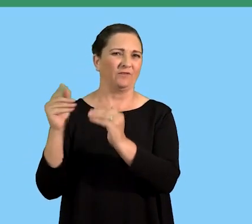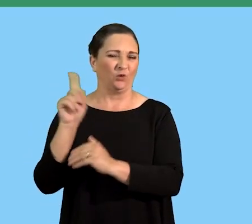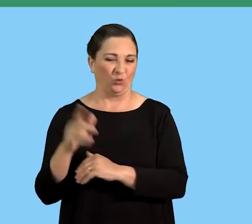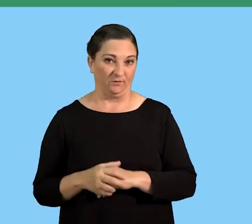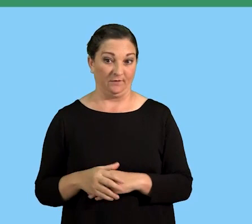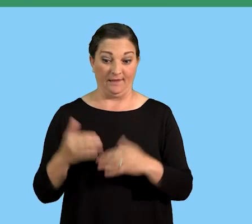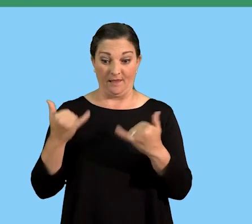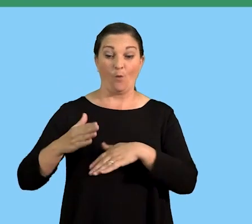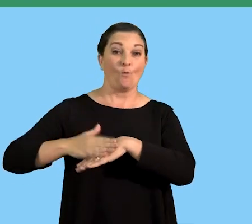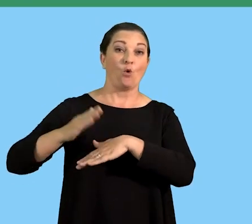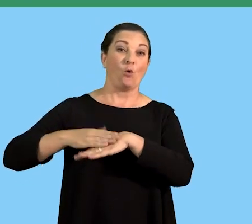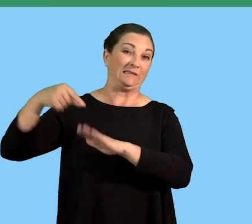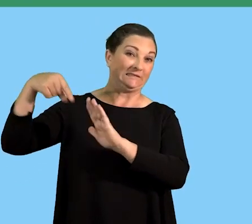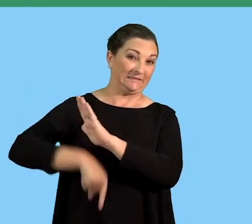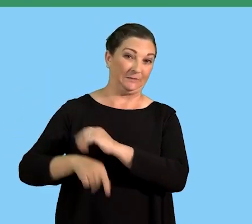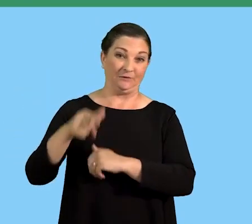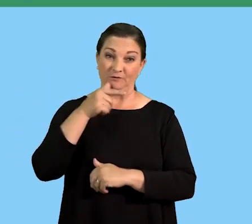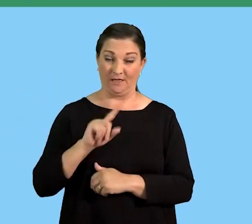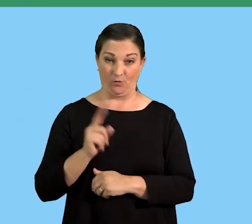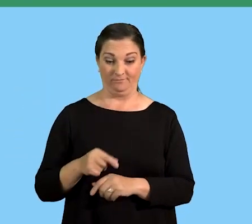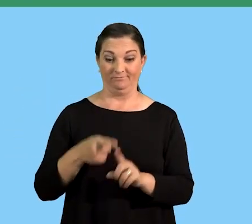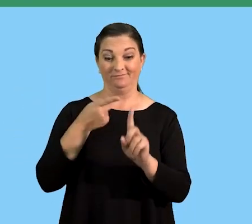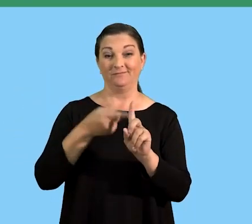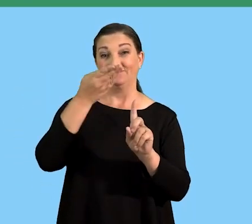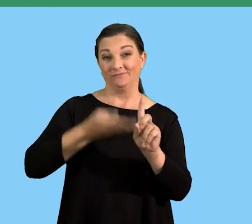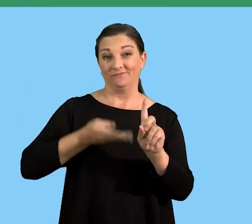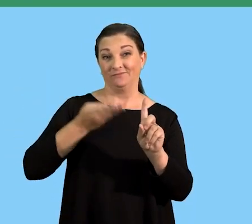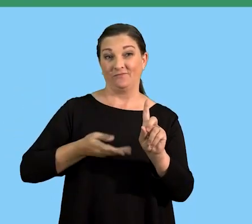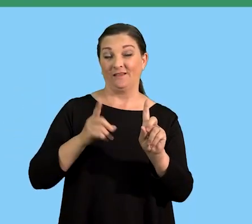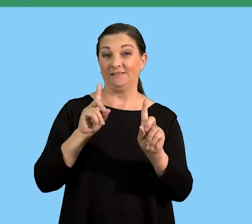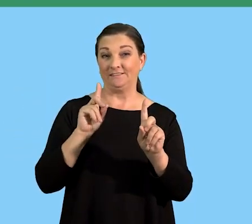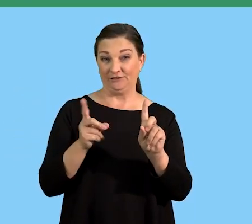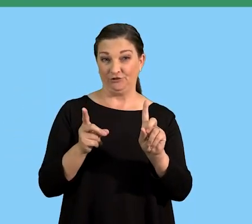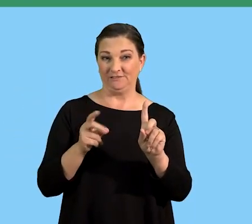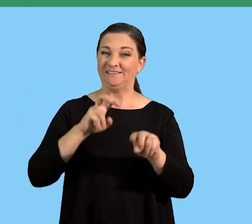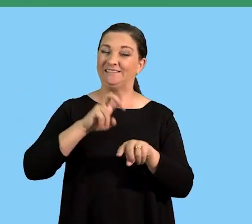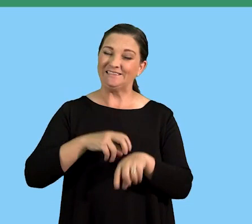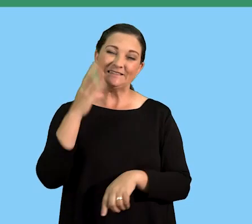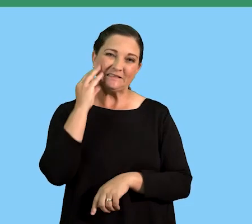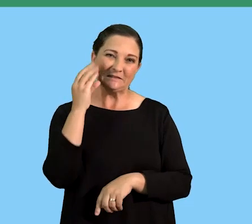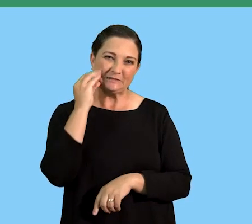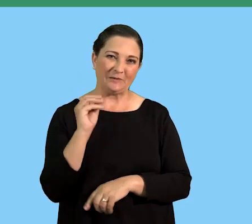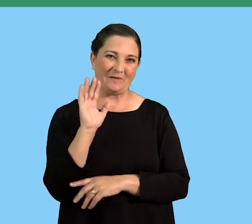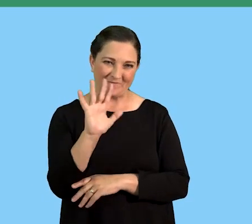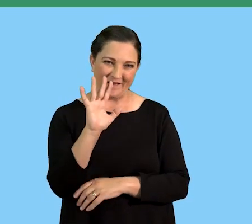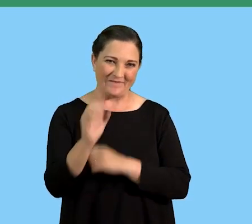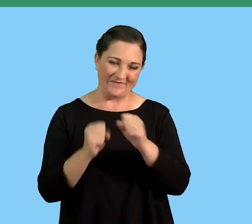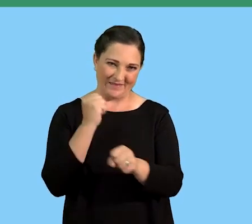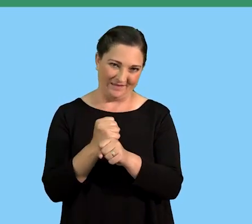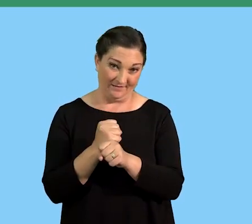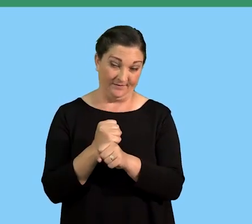So now I will elaborate further to say this teacher must have five years